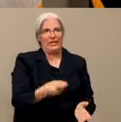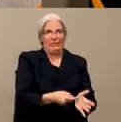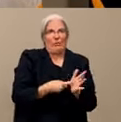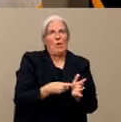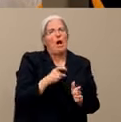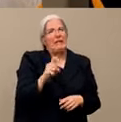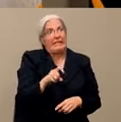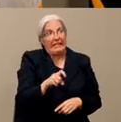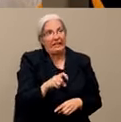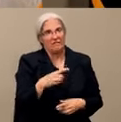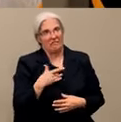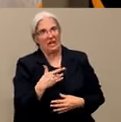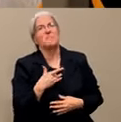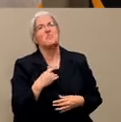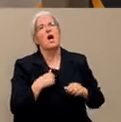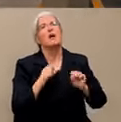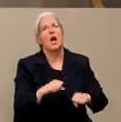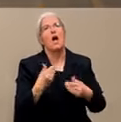sheriff.